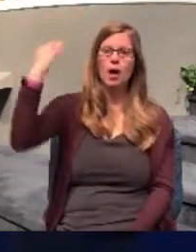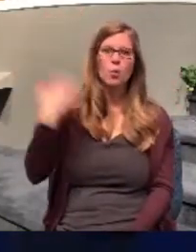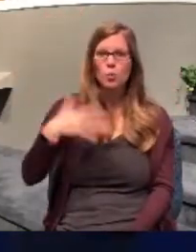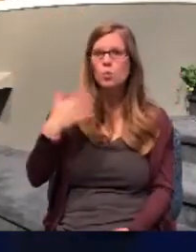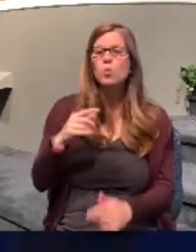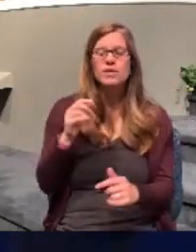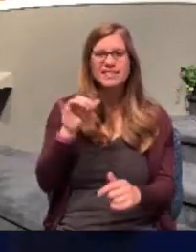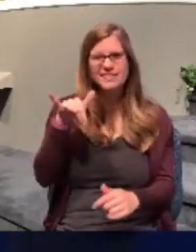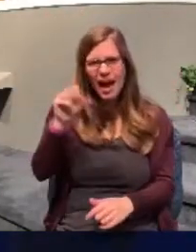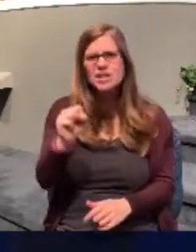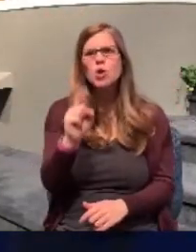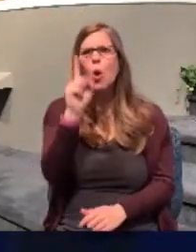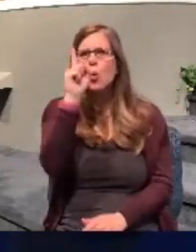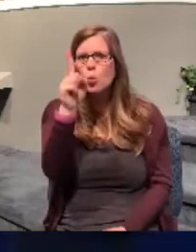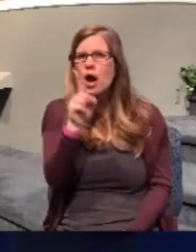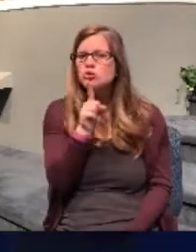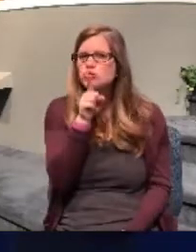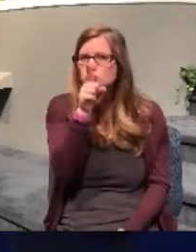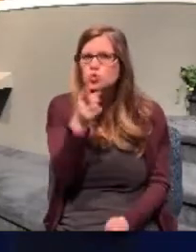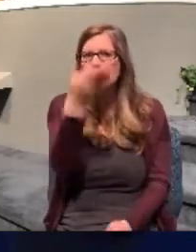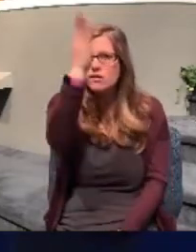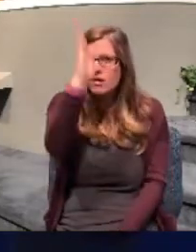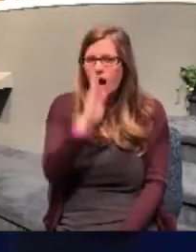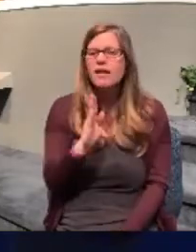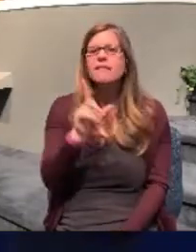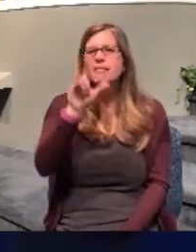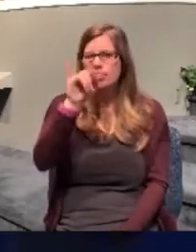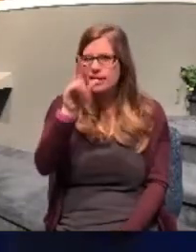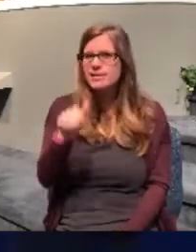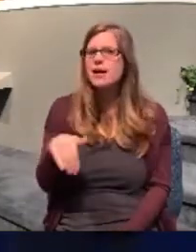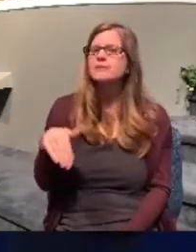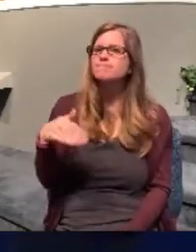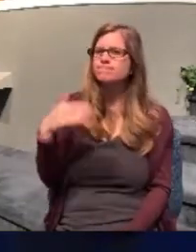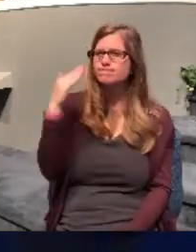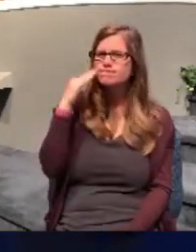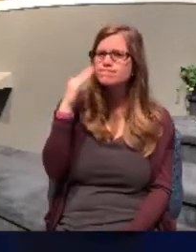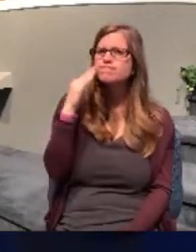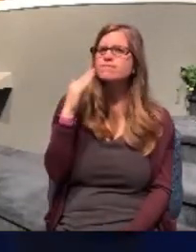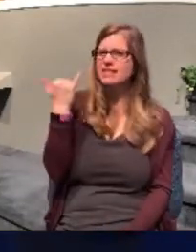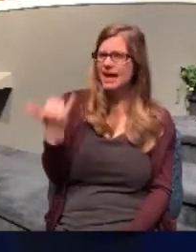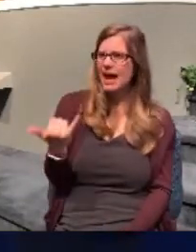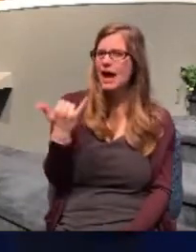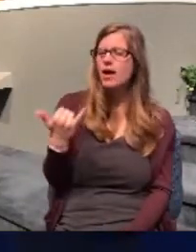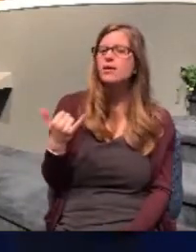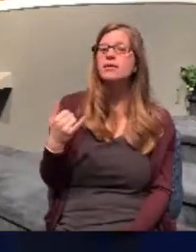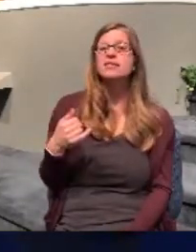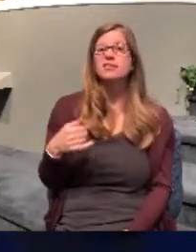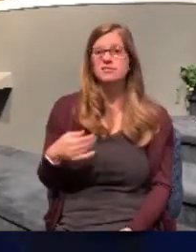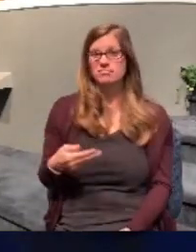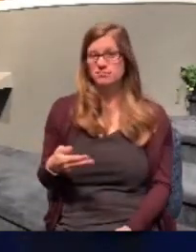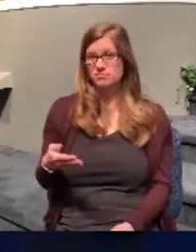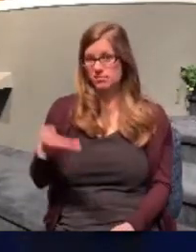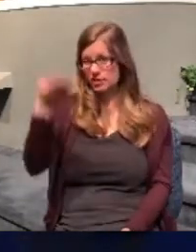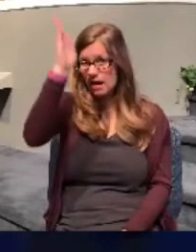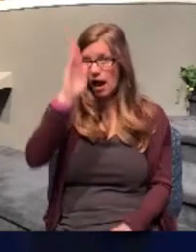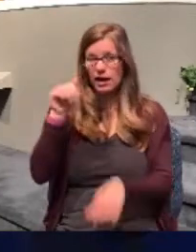one true God. That was affirmed in her mind. But he had sent his only begotten son, Jesus Christ, into the world